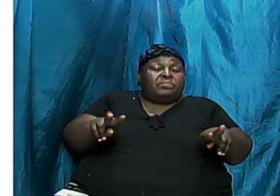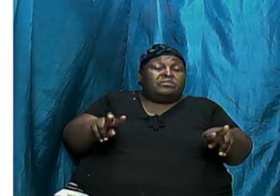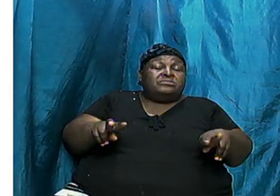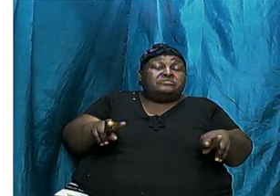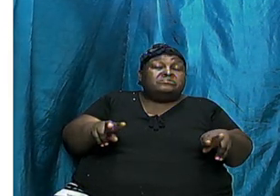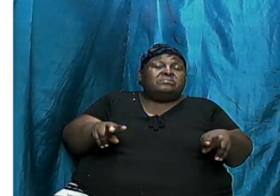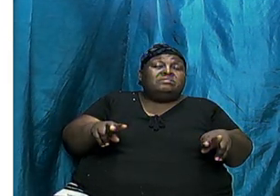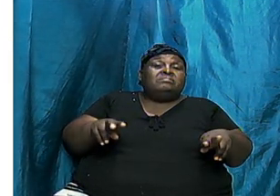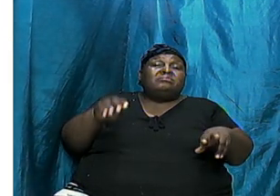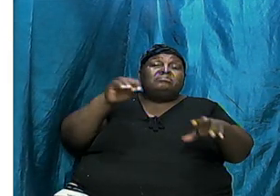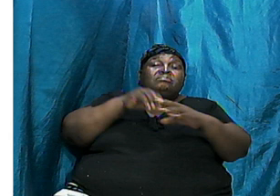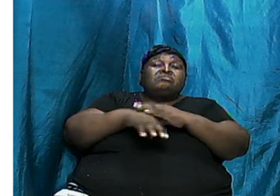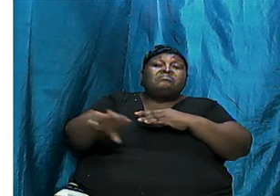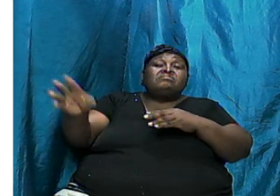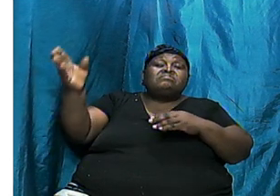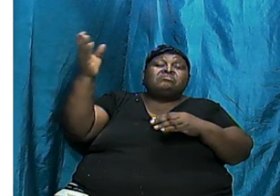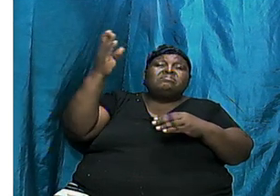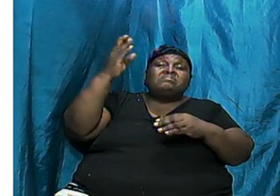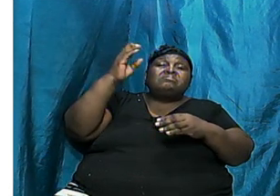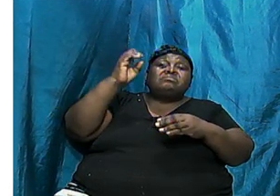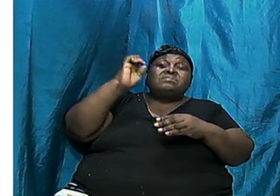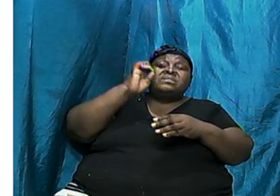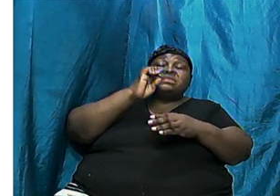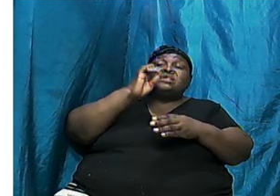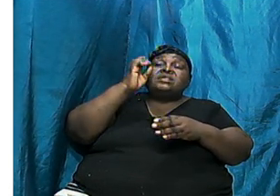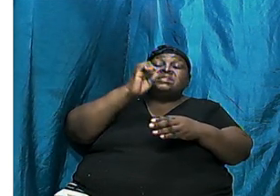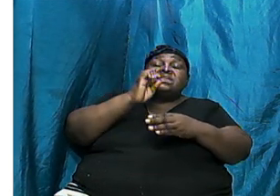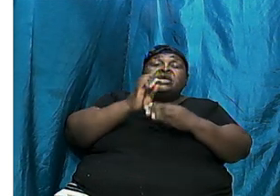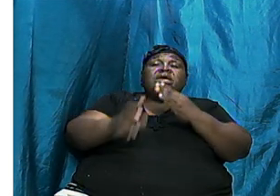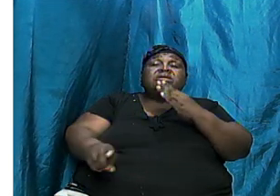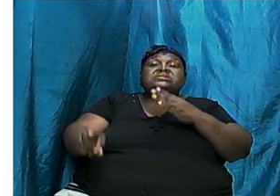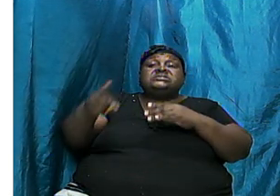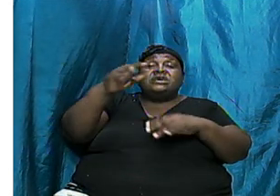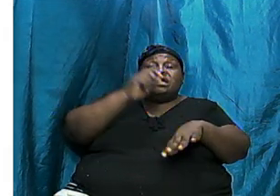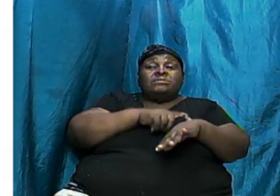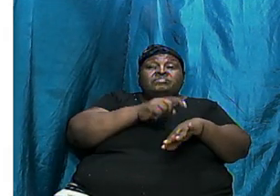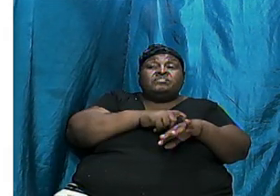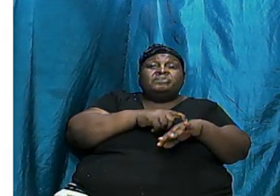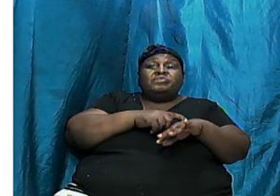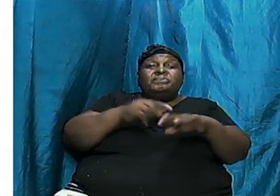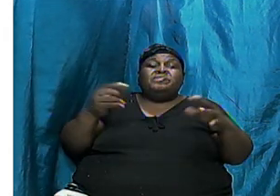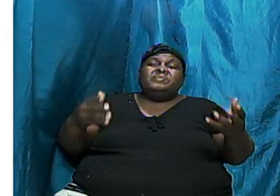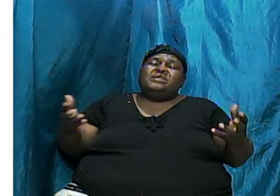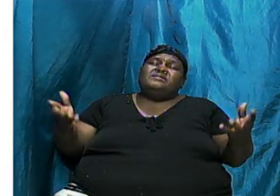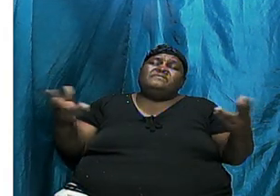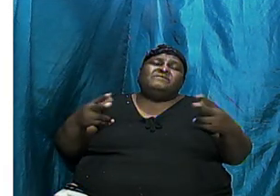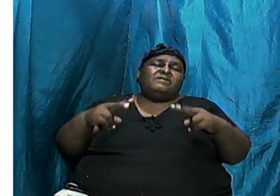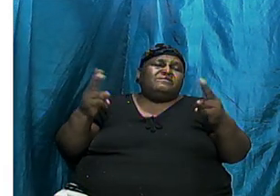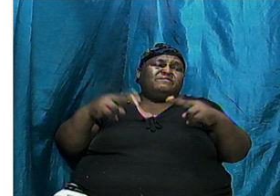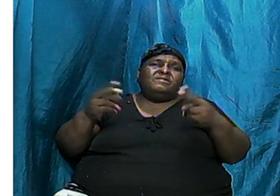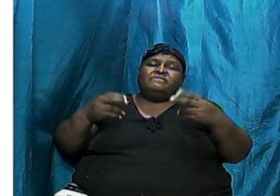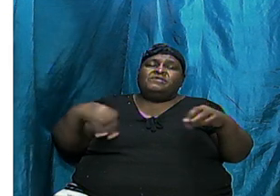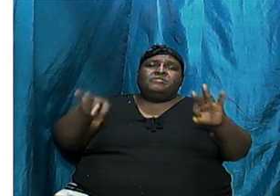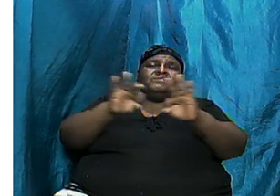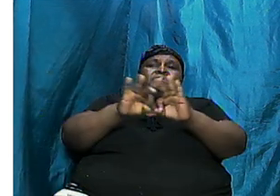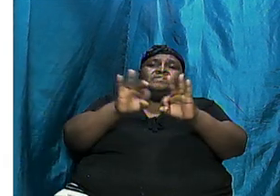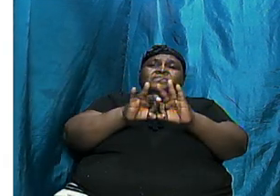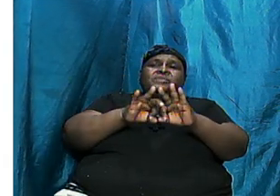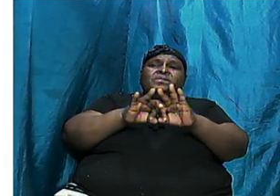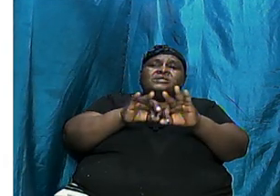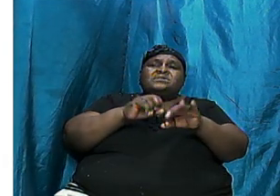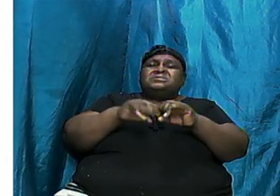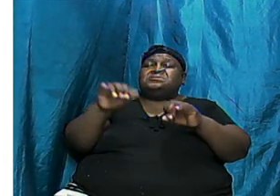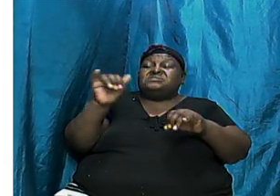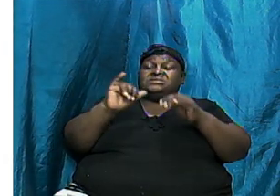24 in the days of the end of time. And that is very, very, very important. They were similar.